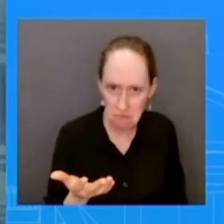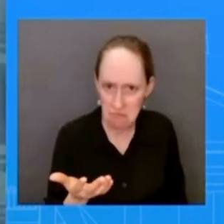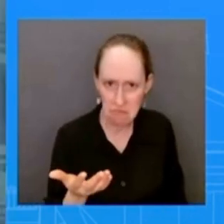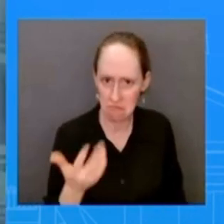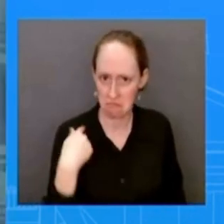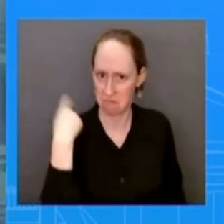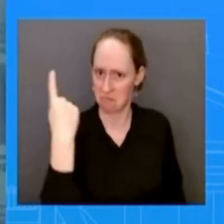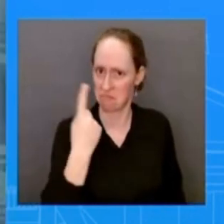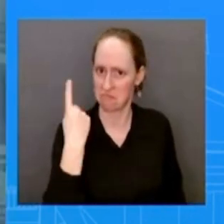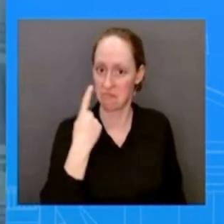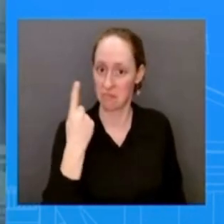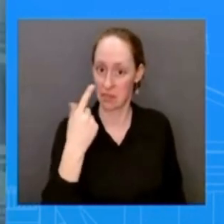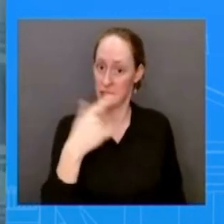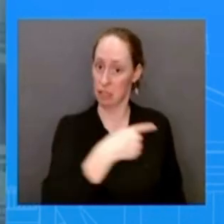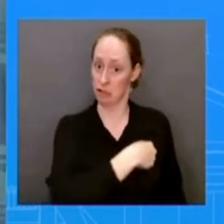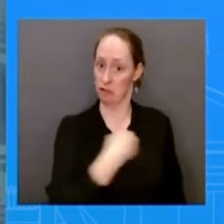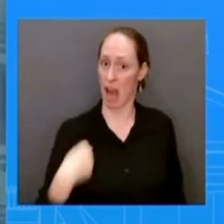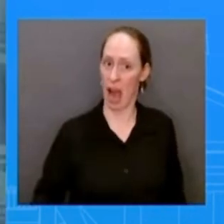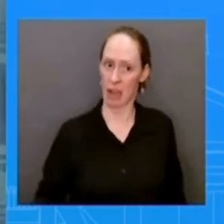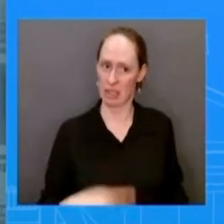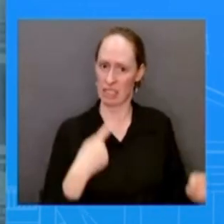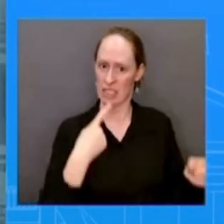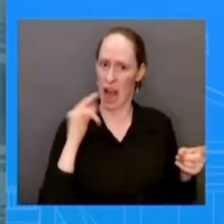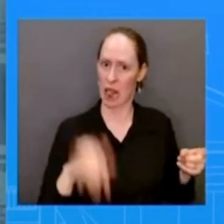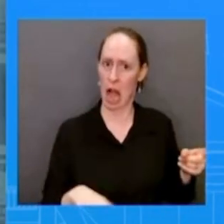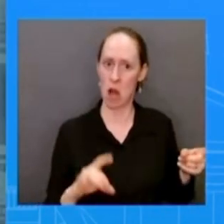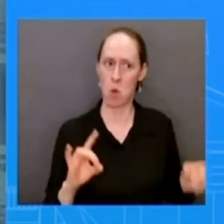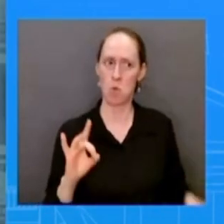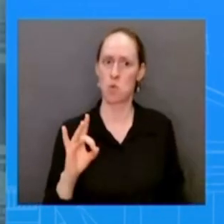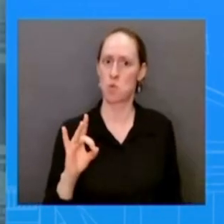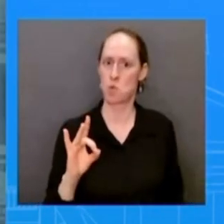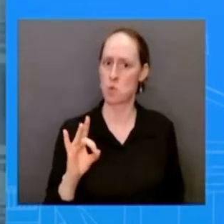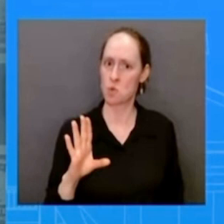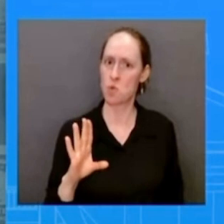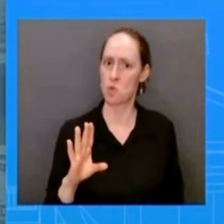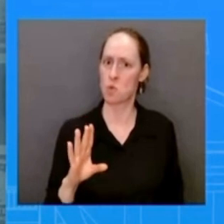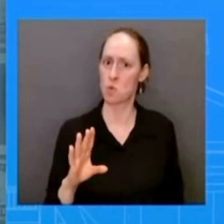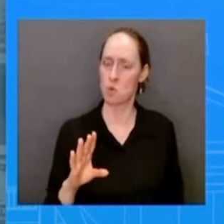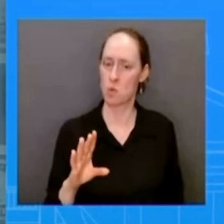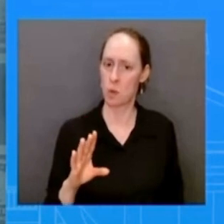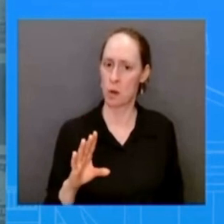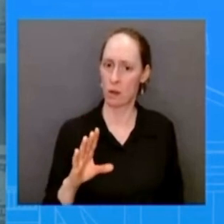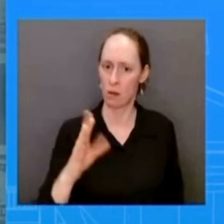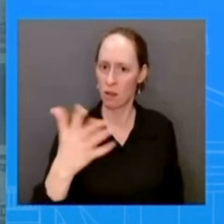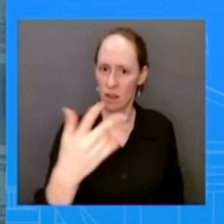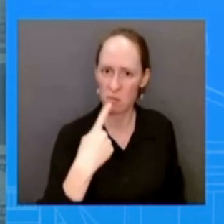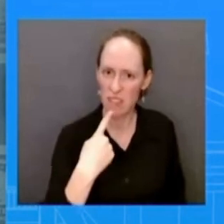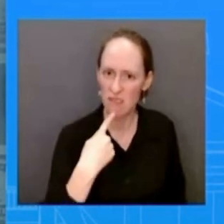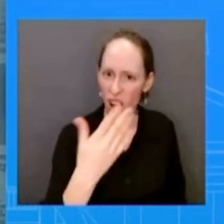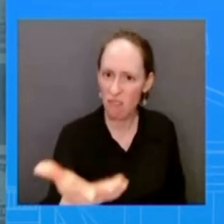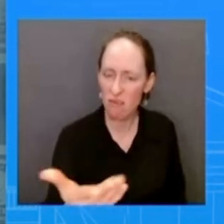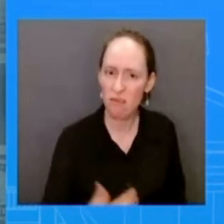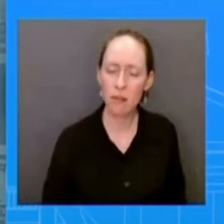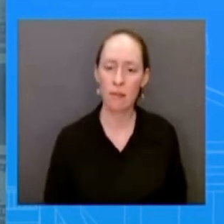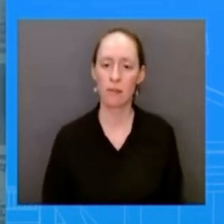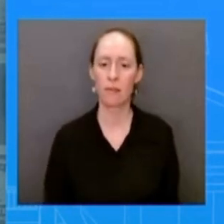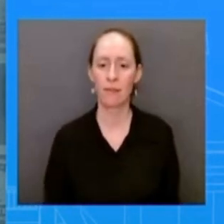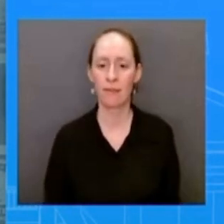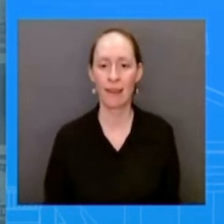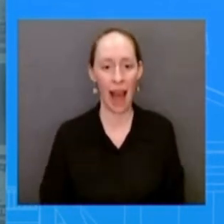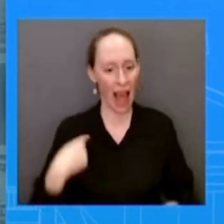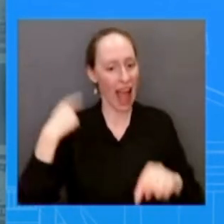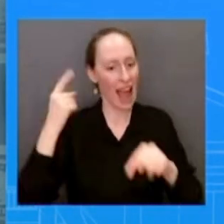to the intent from chinese official what i can speak to is how we're approaching this uh the president's approach to china has not changed